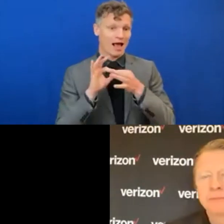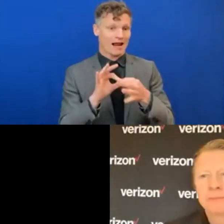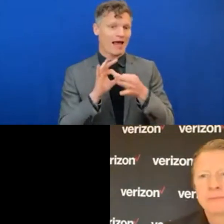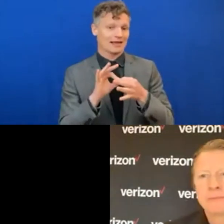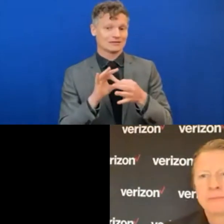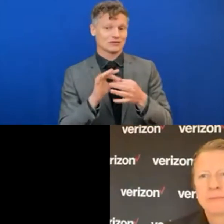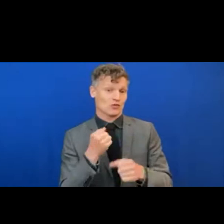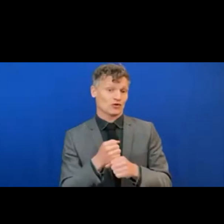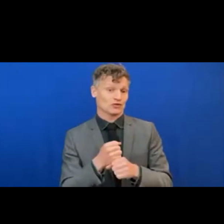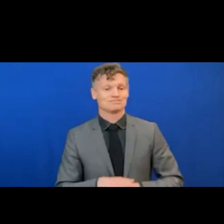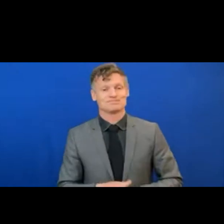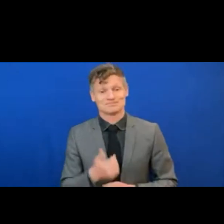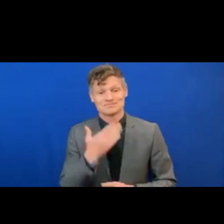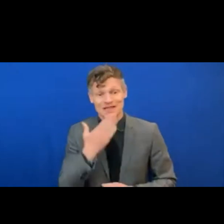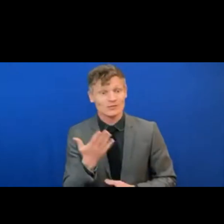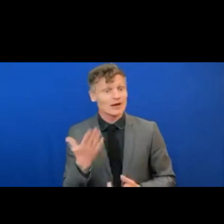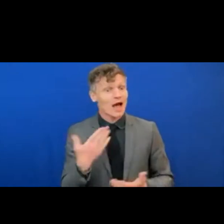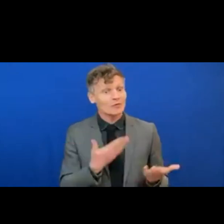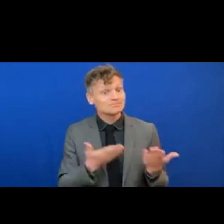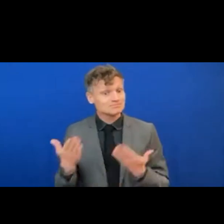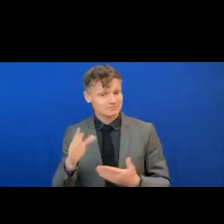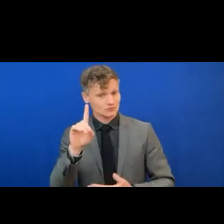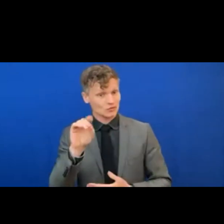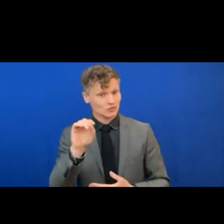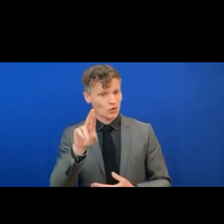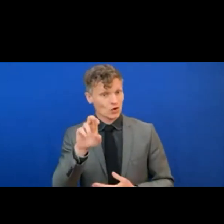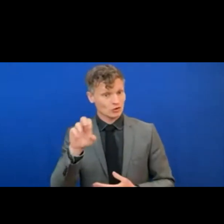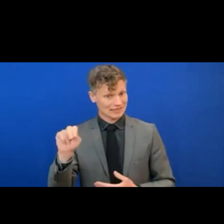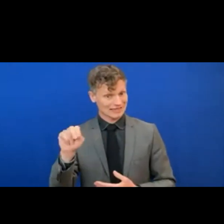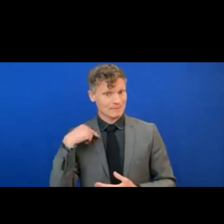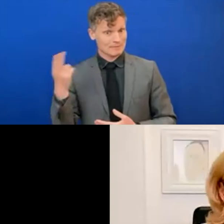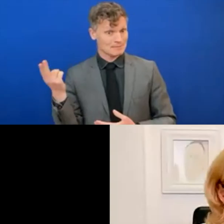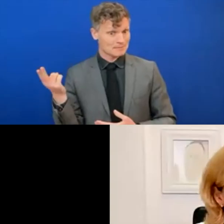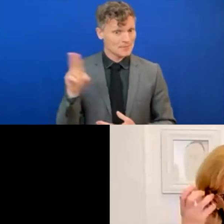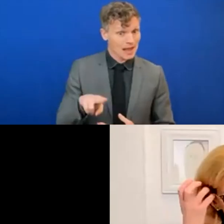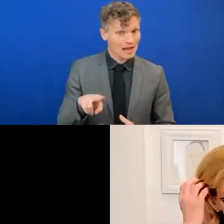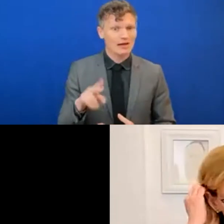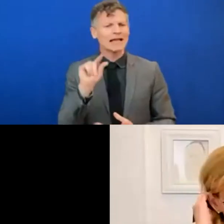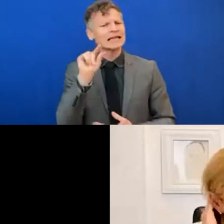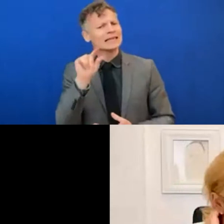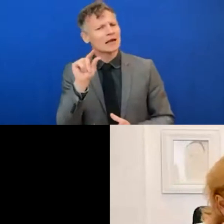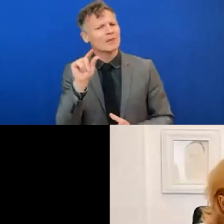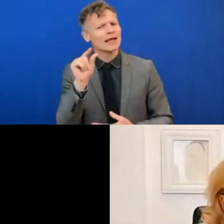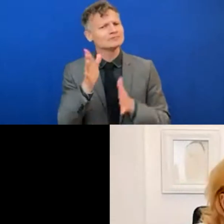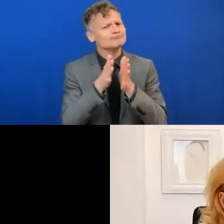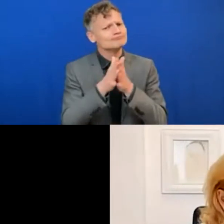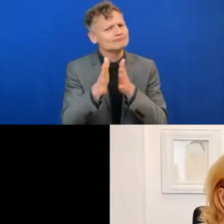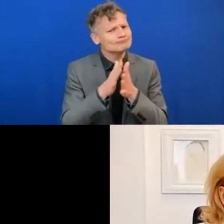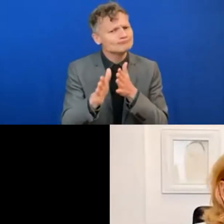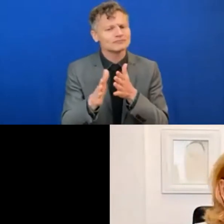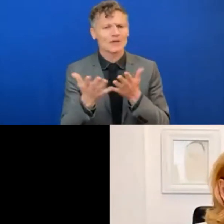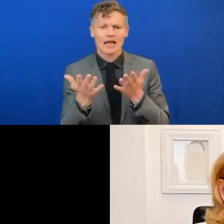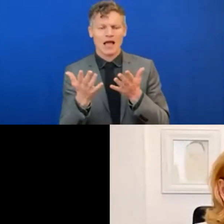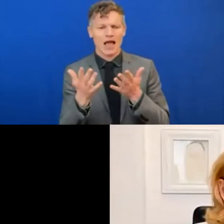I'd like to invite Doreen to join us again and talk a little bit about a key element for achieving so much of what we talked about